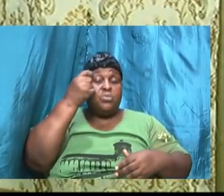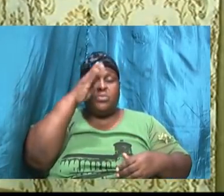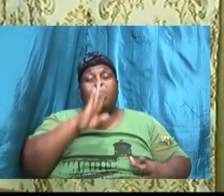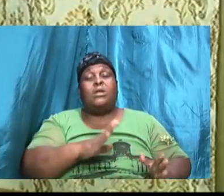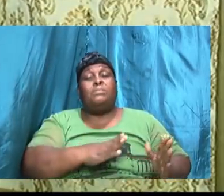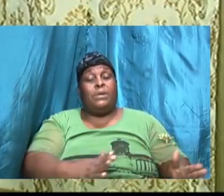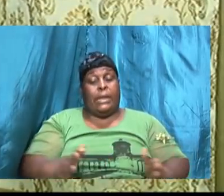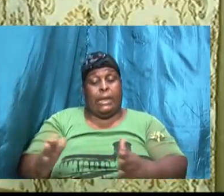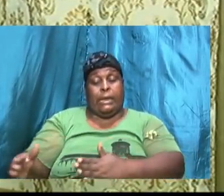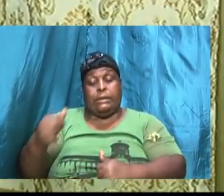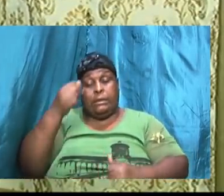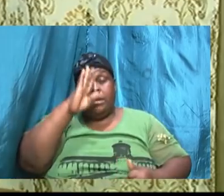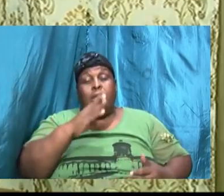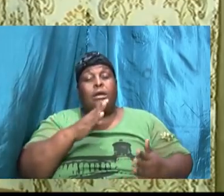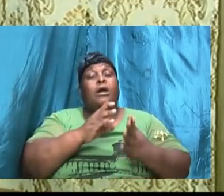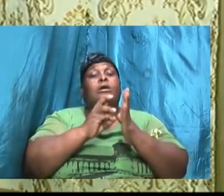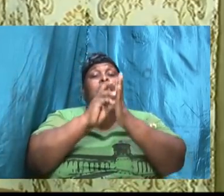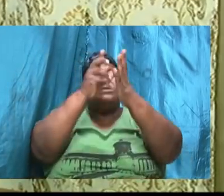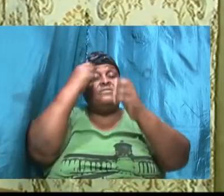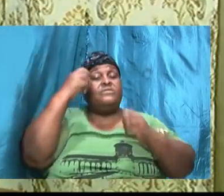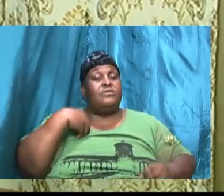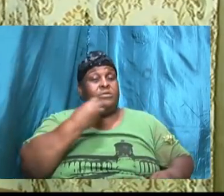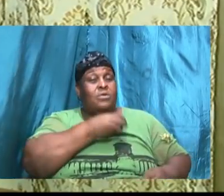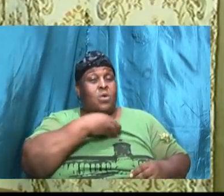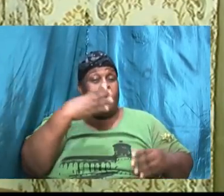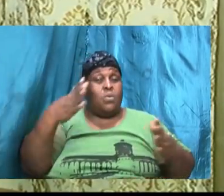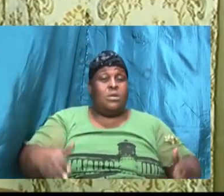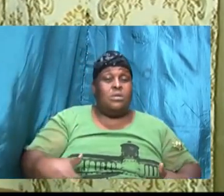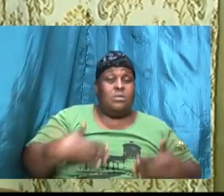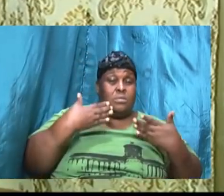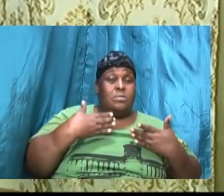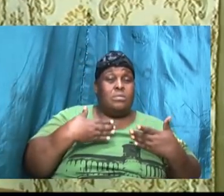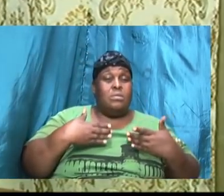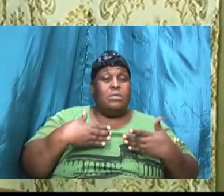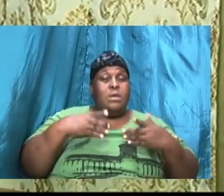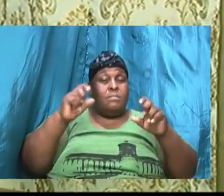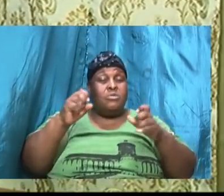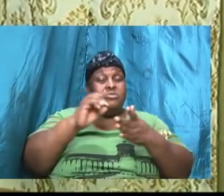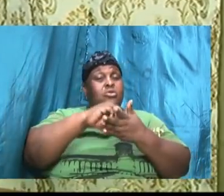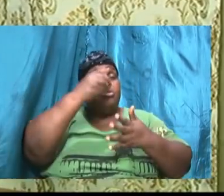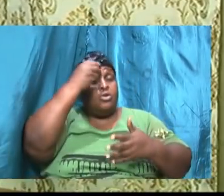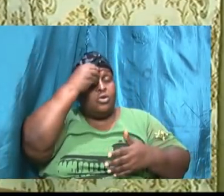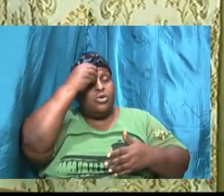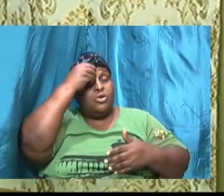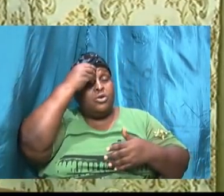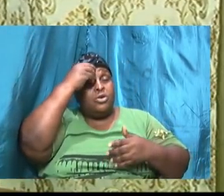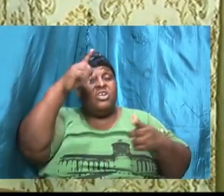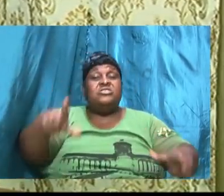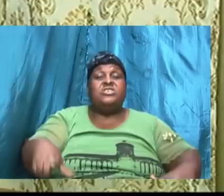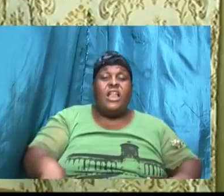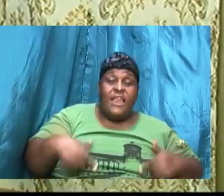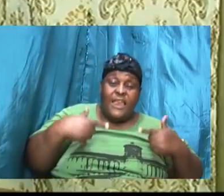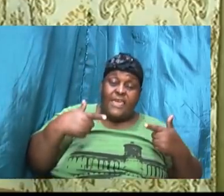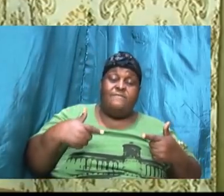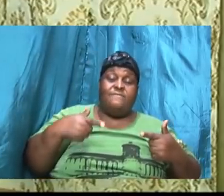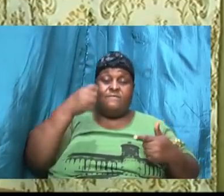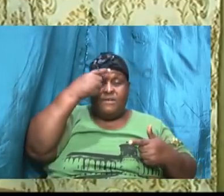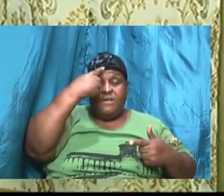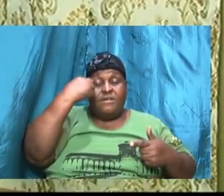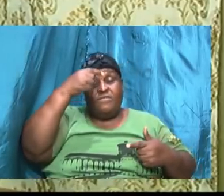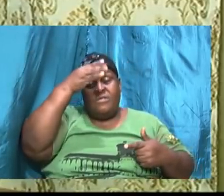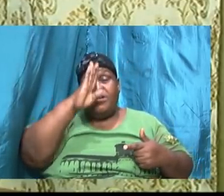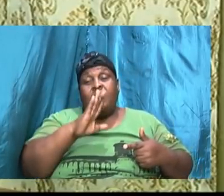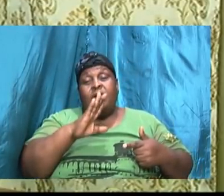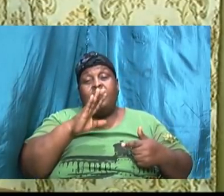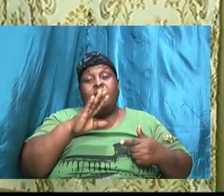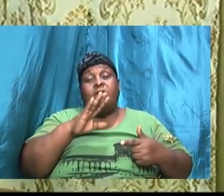God's will for our life we must learn to walk with God and develop a relationship with him